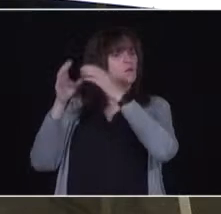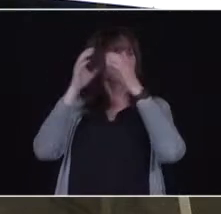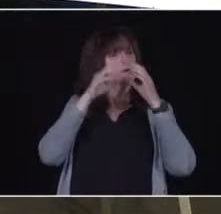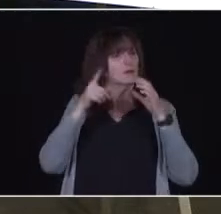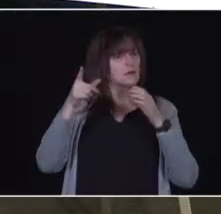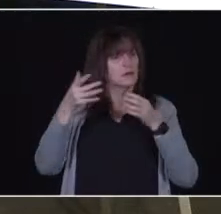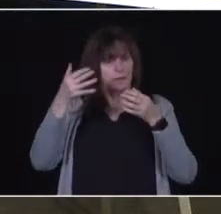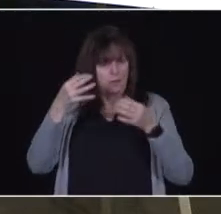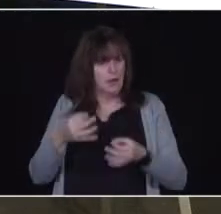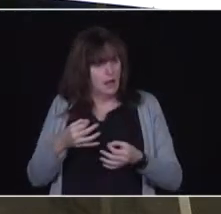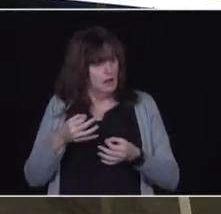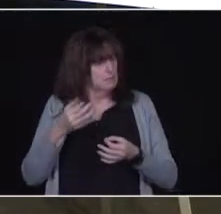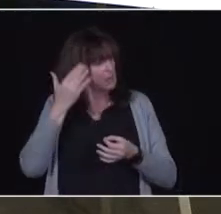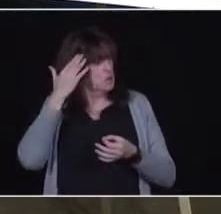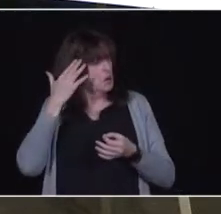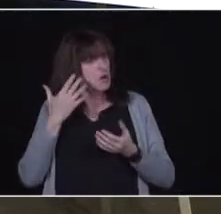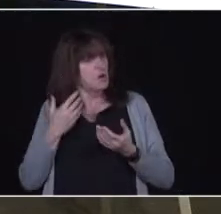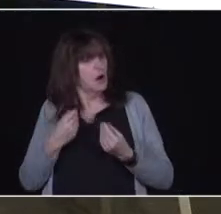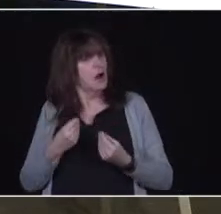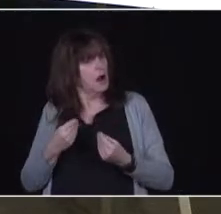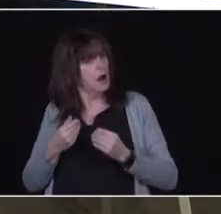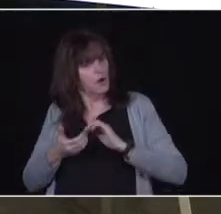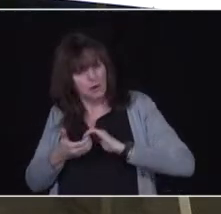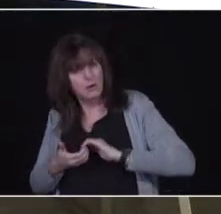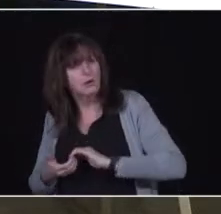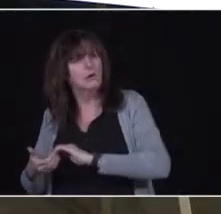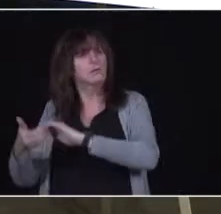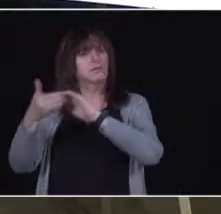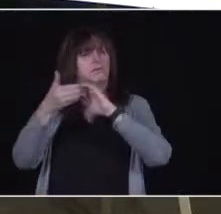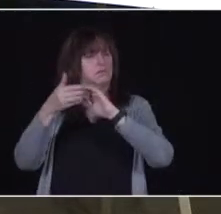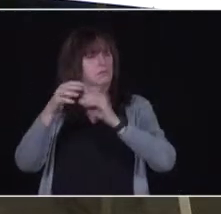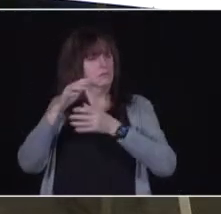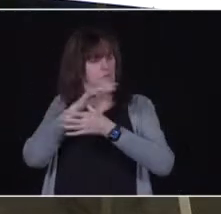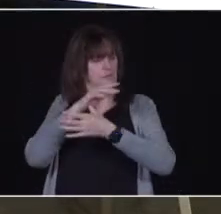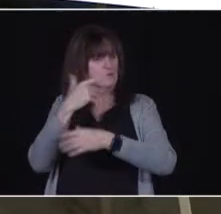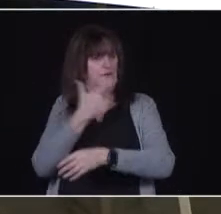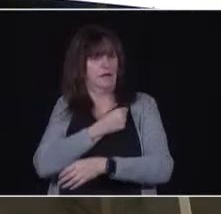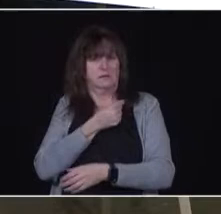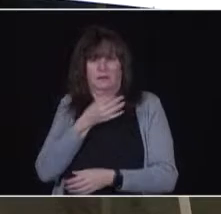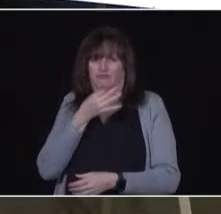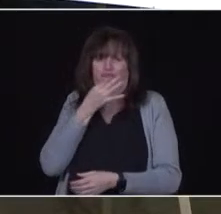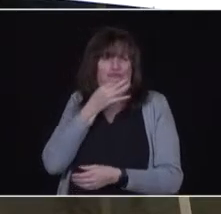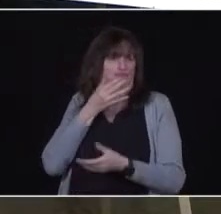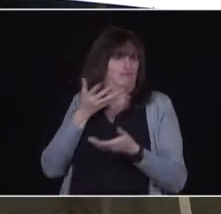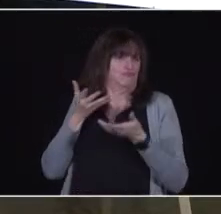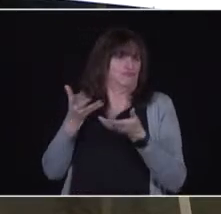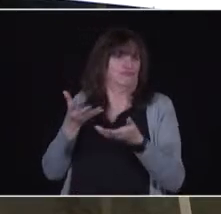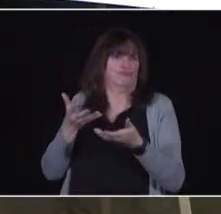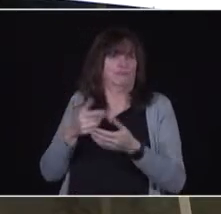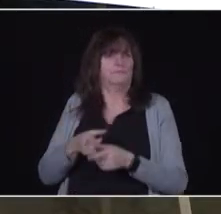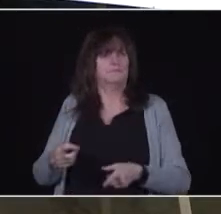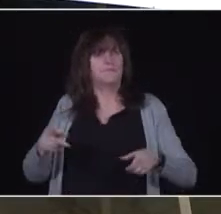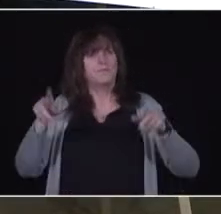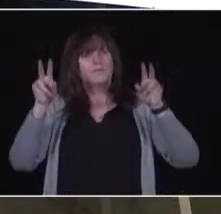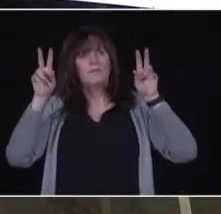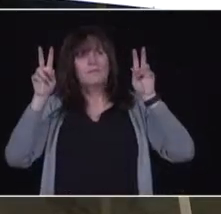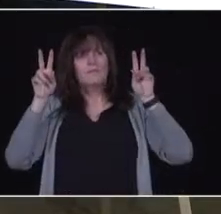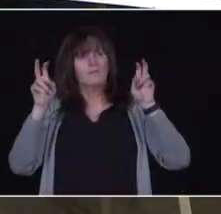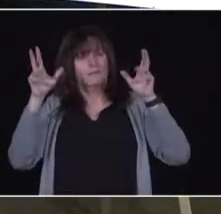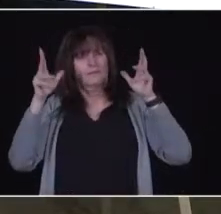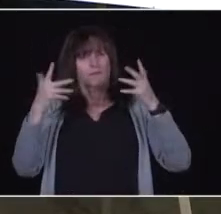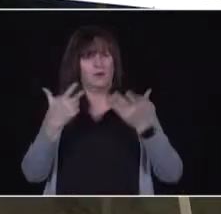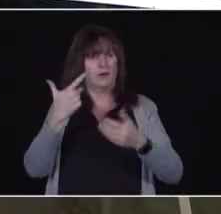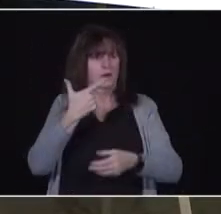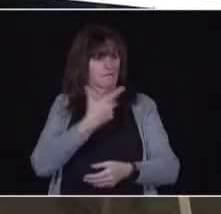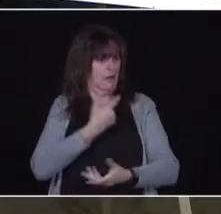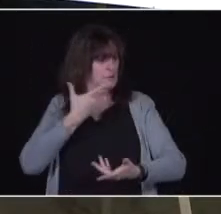Number one is, they do vaccines. And as they say, vaccines are us, and that is truly the case. They do vaccines right across Ontario,